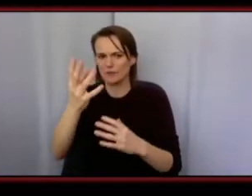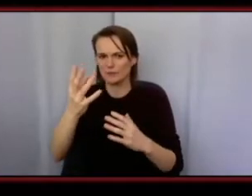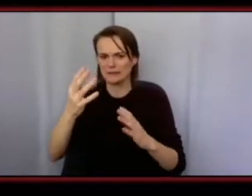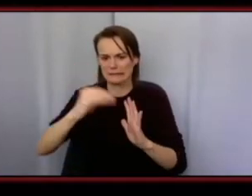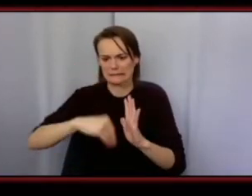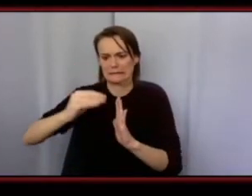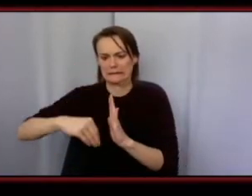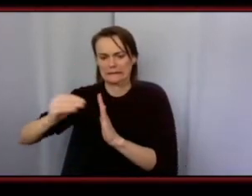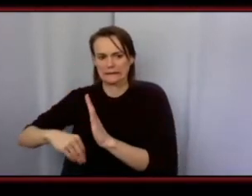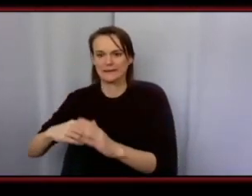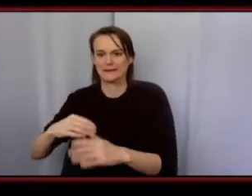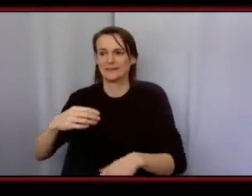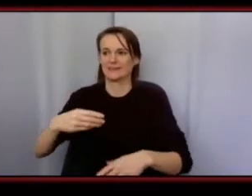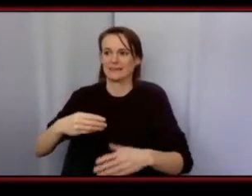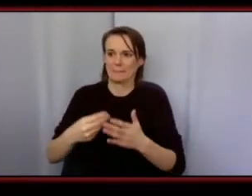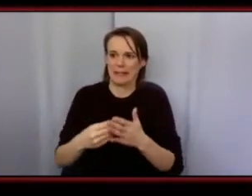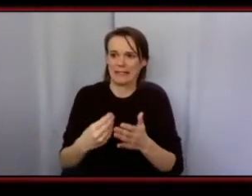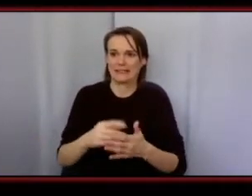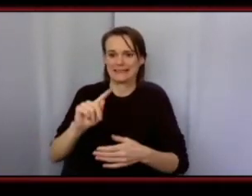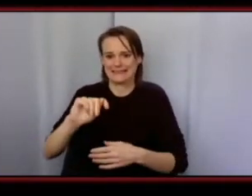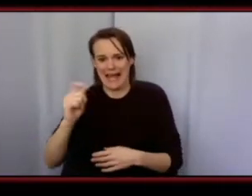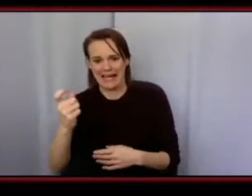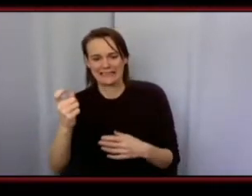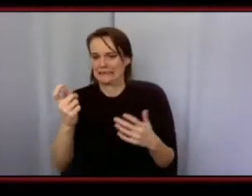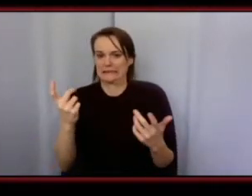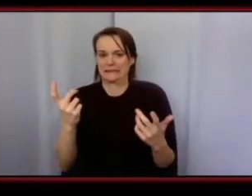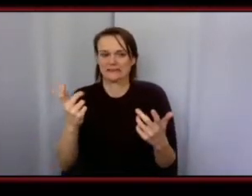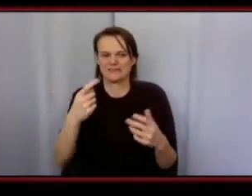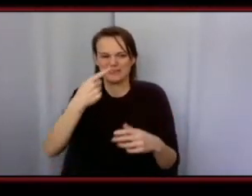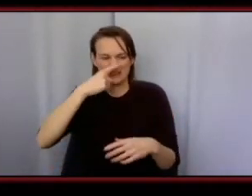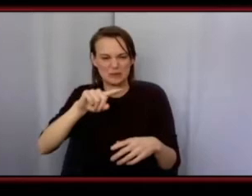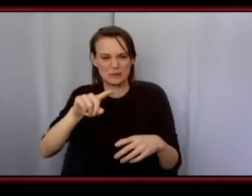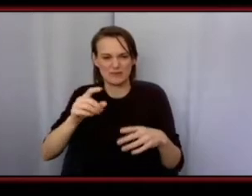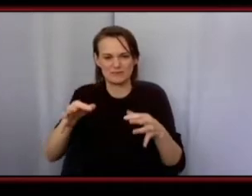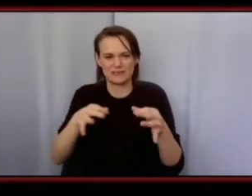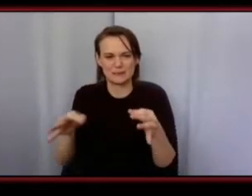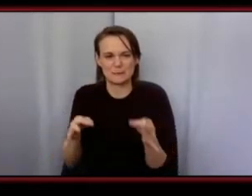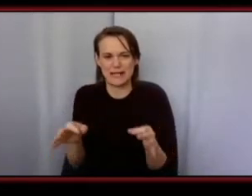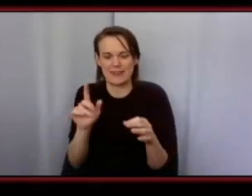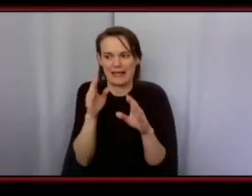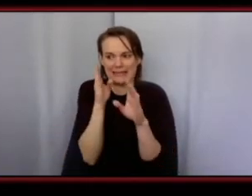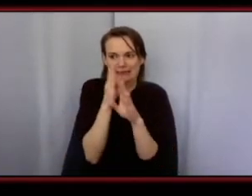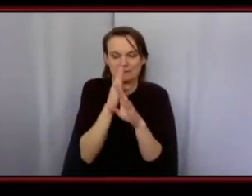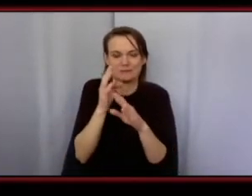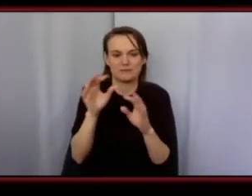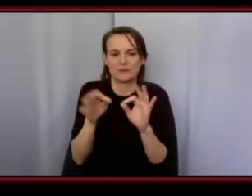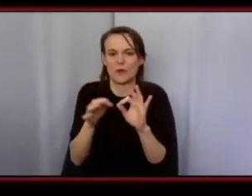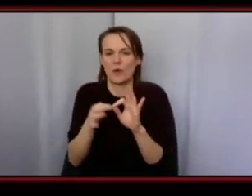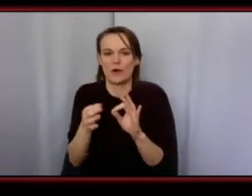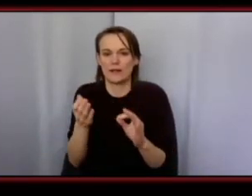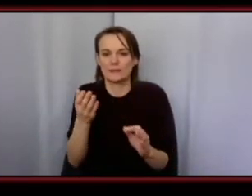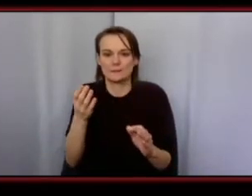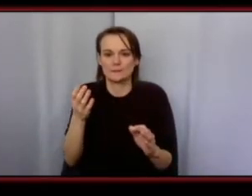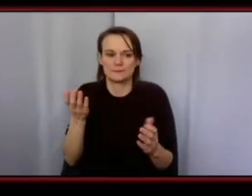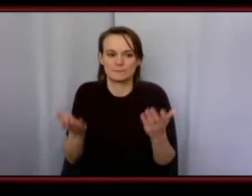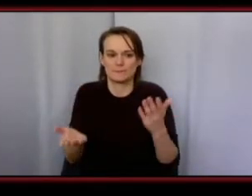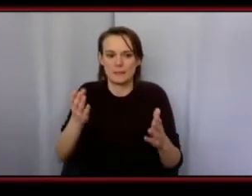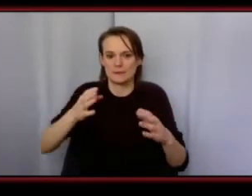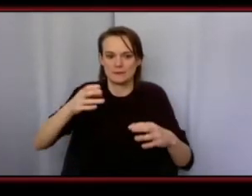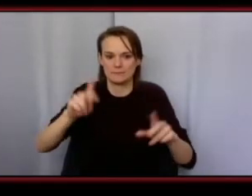expenses and taxes so if you just want to speak on a little bit like the hidden you know cause that maybe people might not know about um